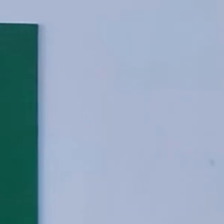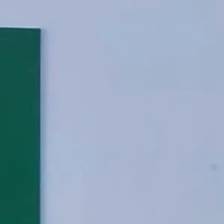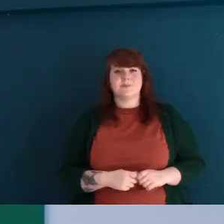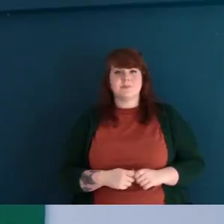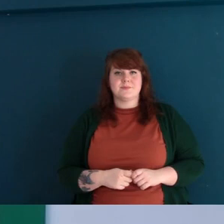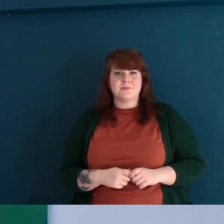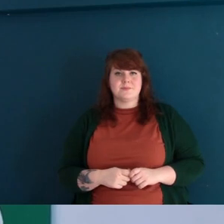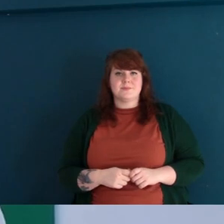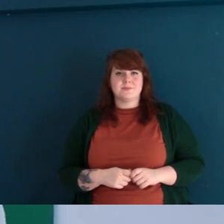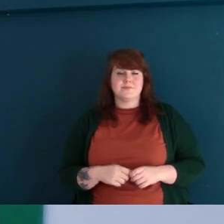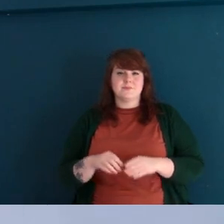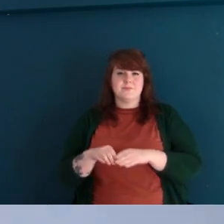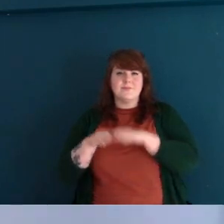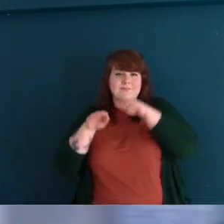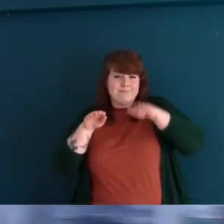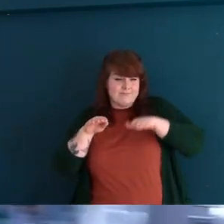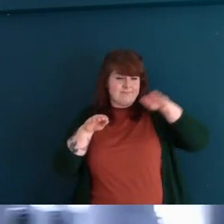This is C0. D2.